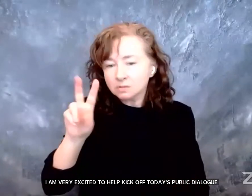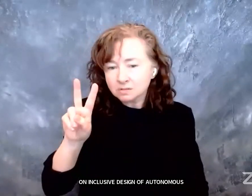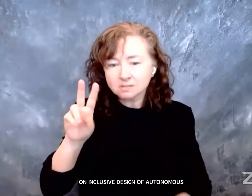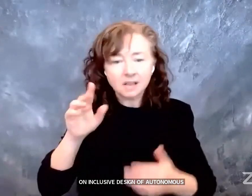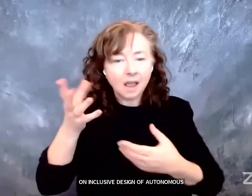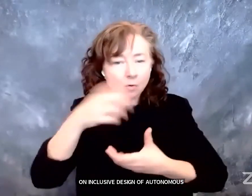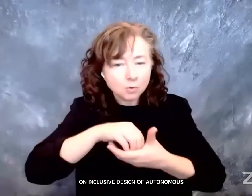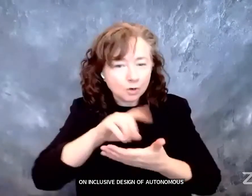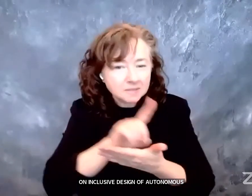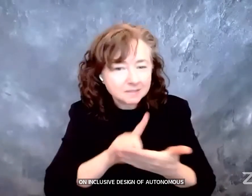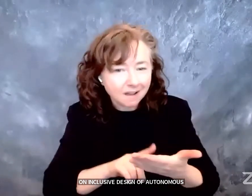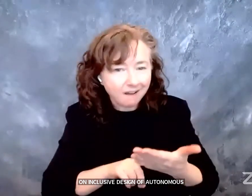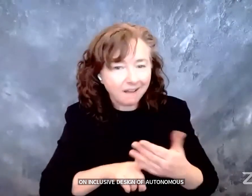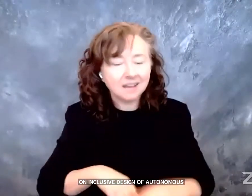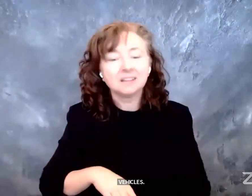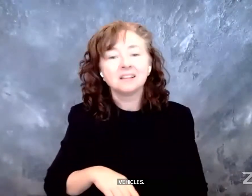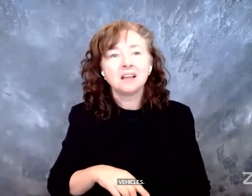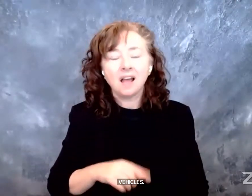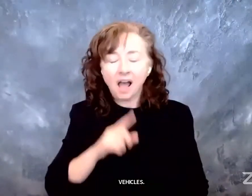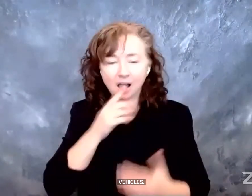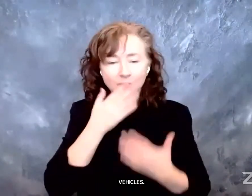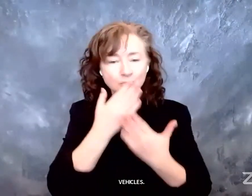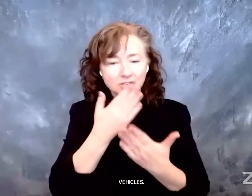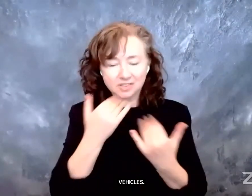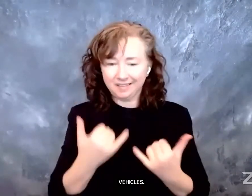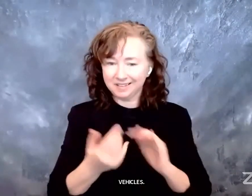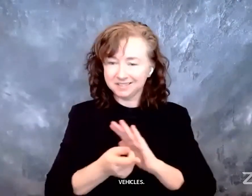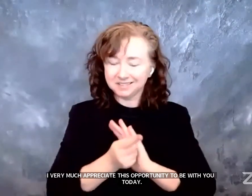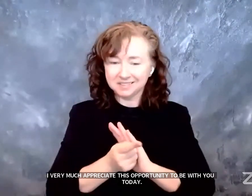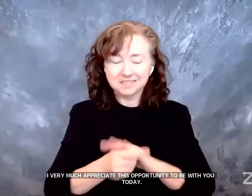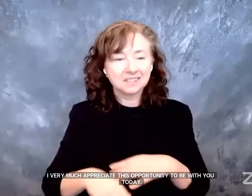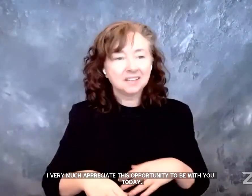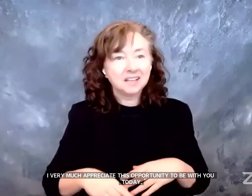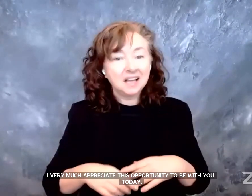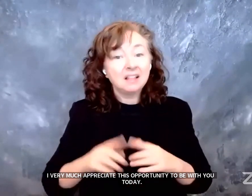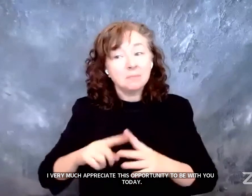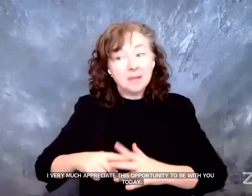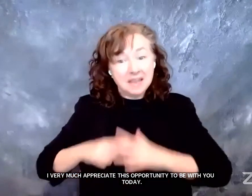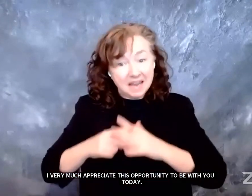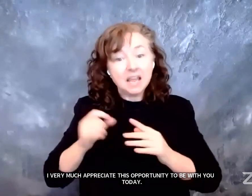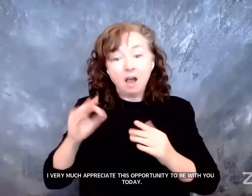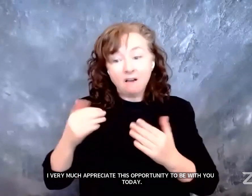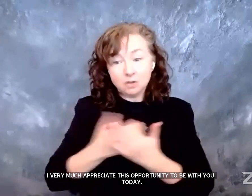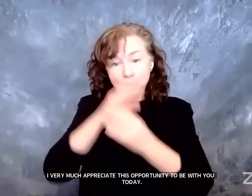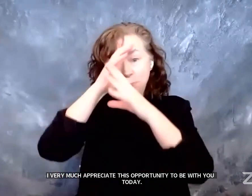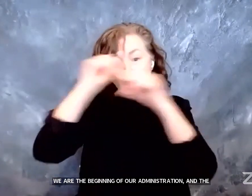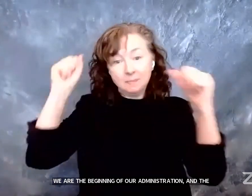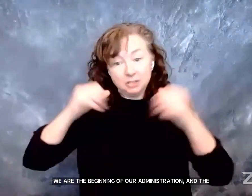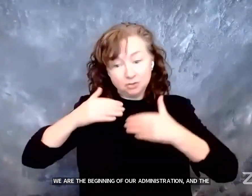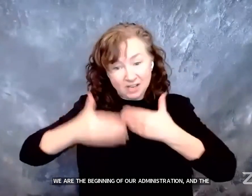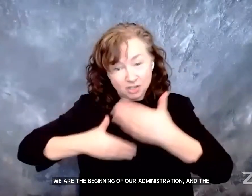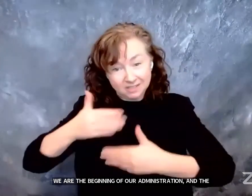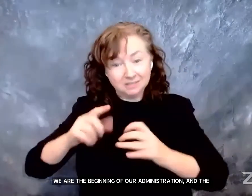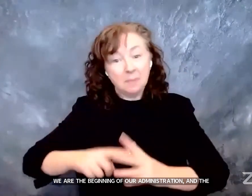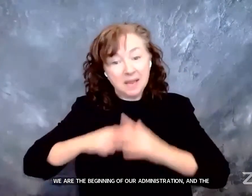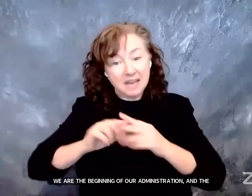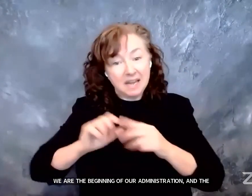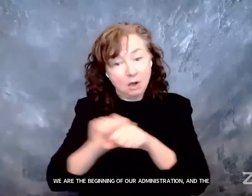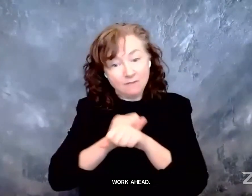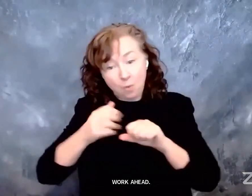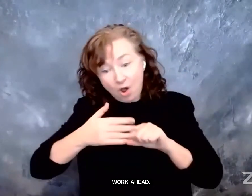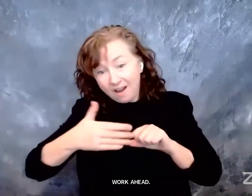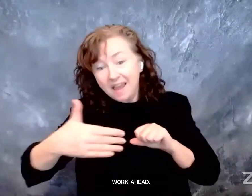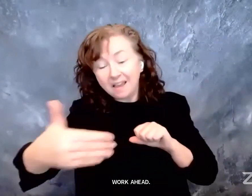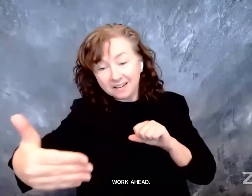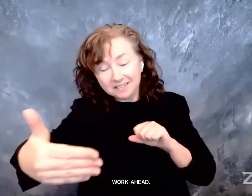this opportunity to be with you today. We are at the beginning of our administration and the work ahead, and we have